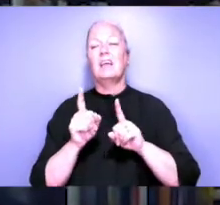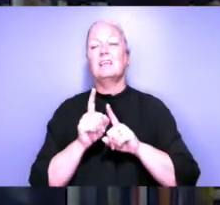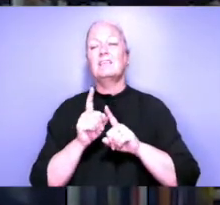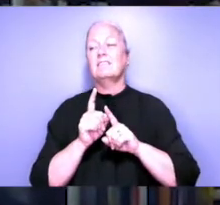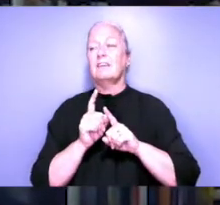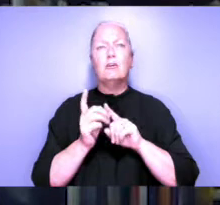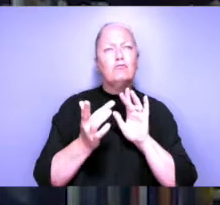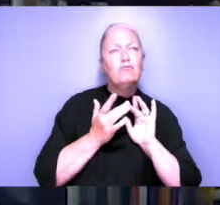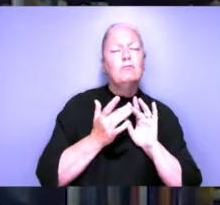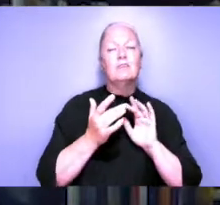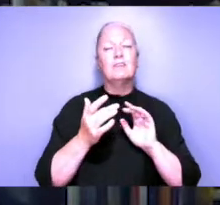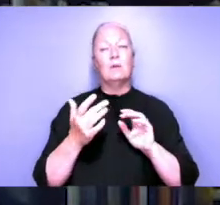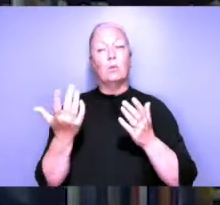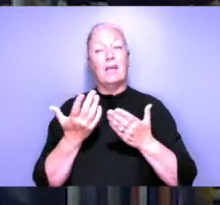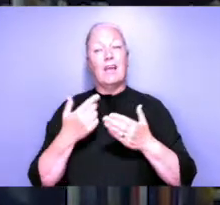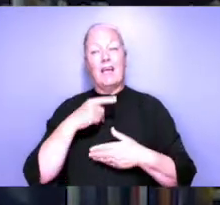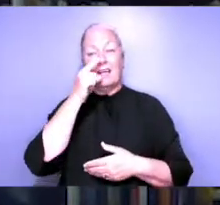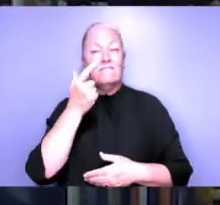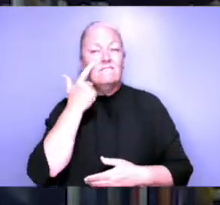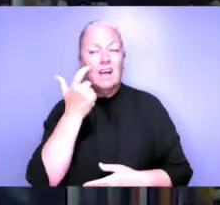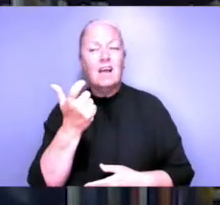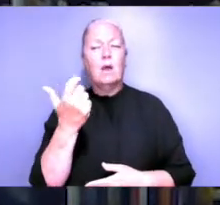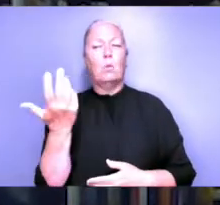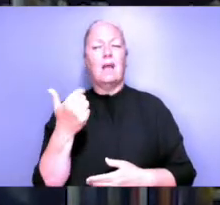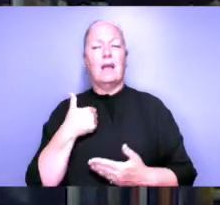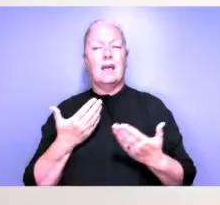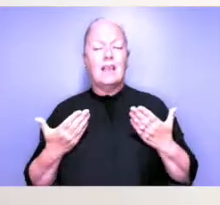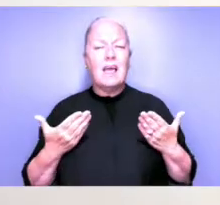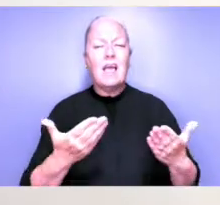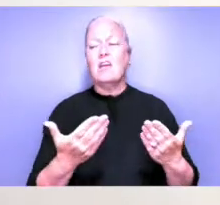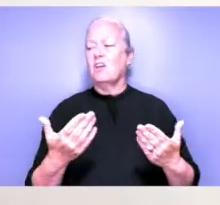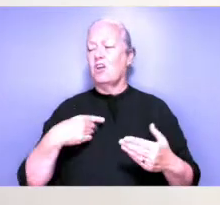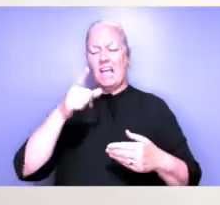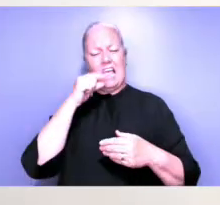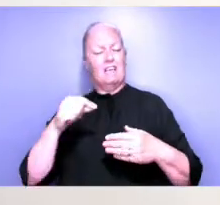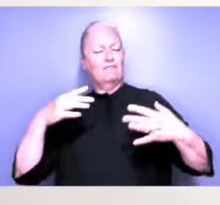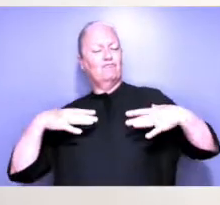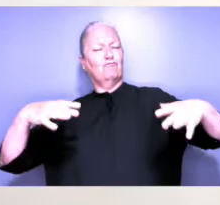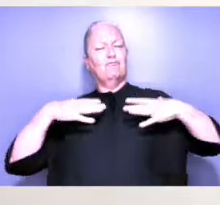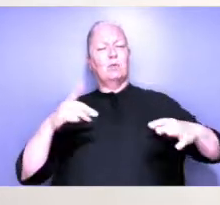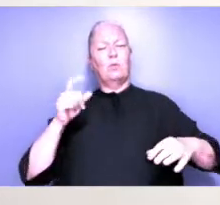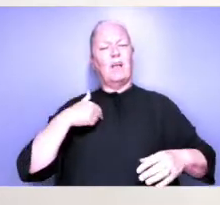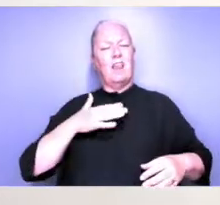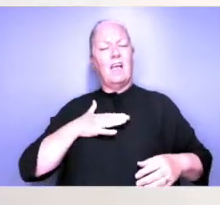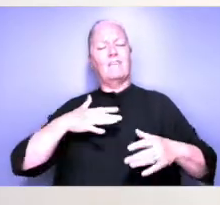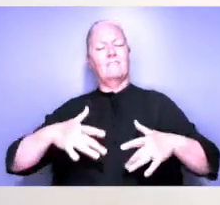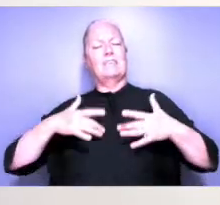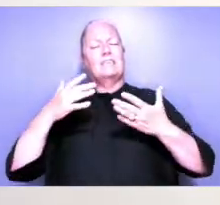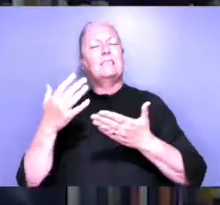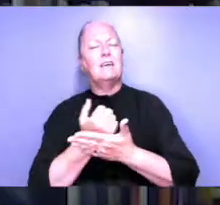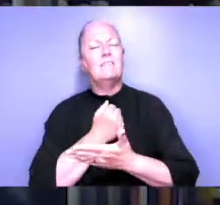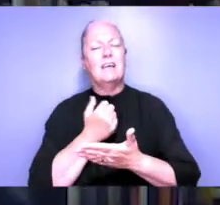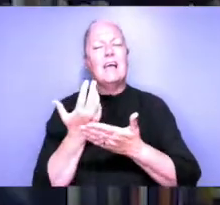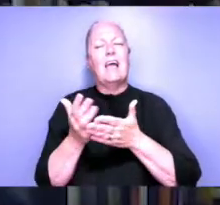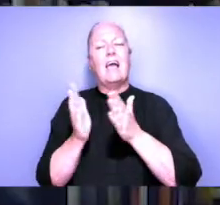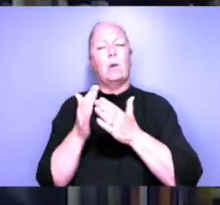I could find them and I was allowed to dress provocatively and feel safe. So how